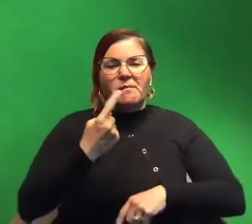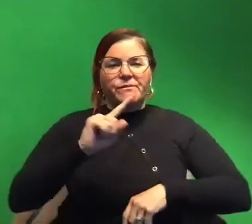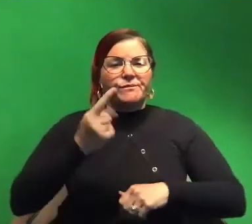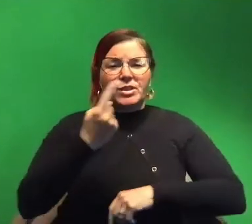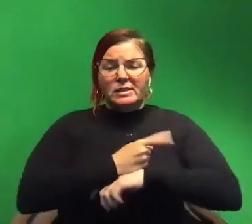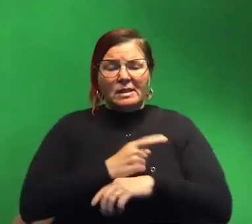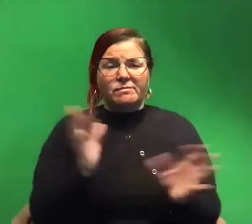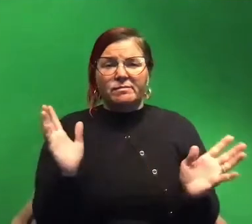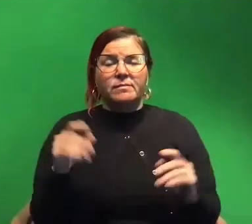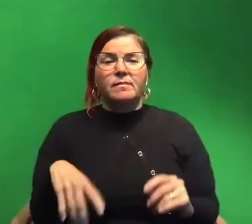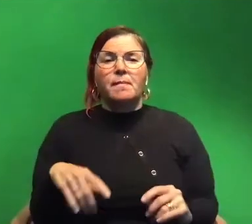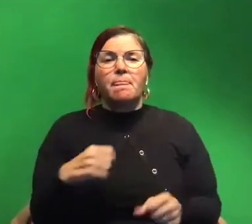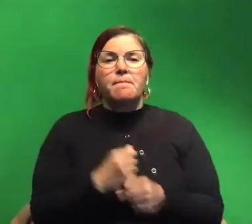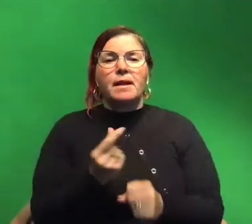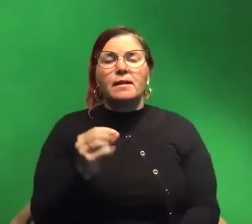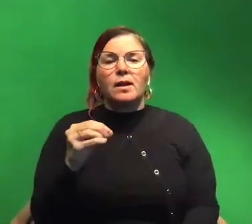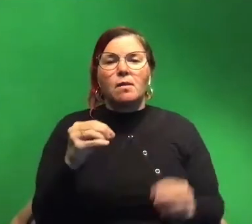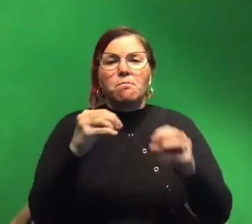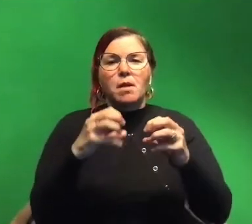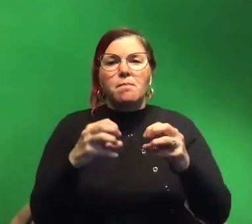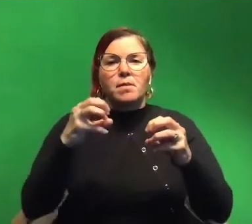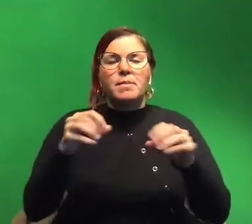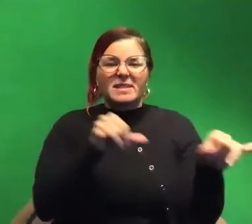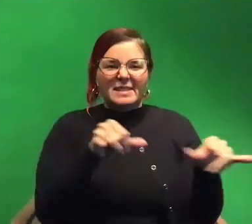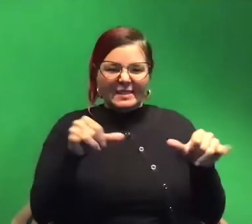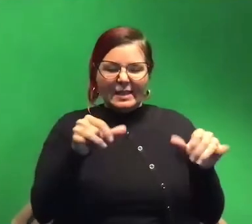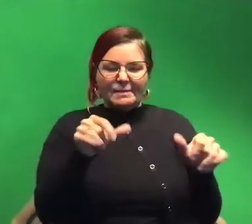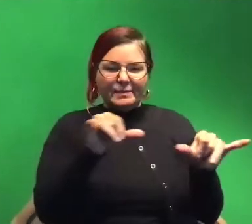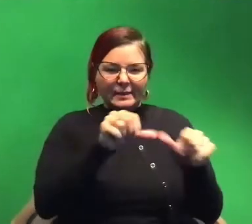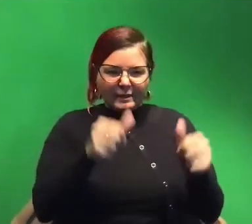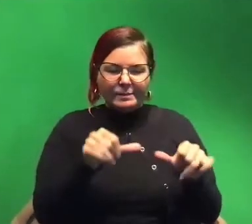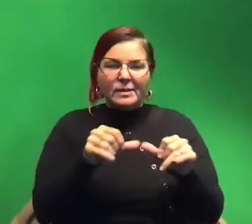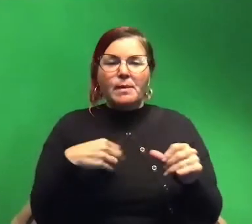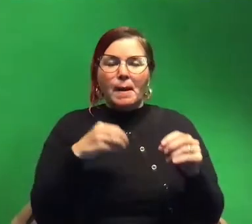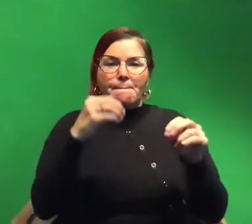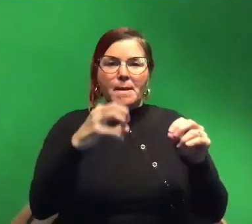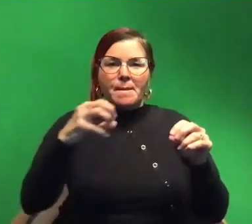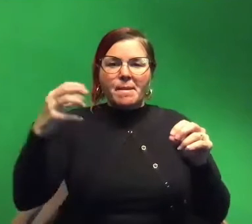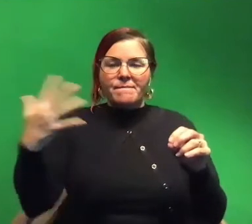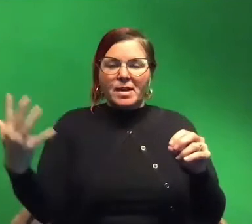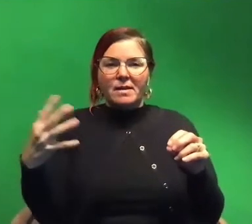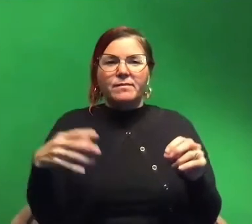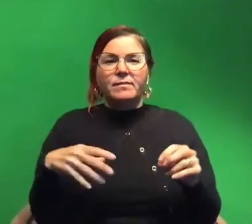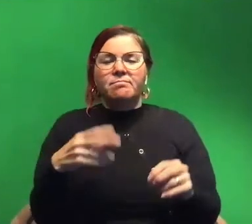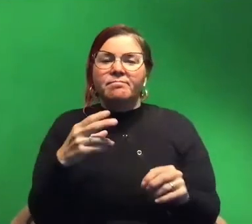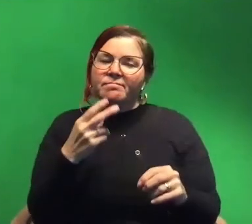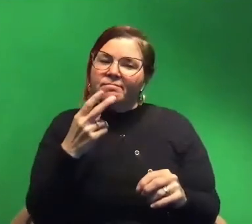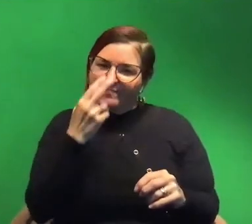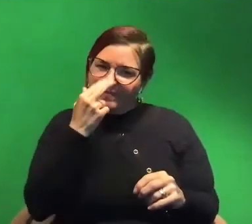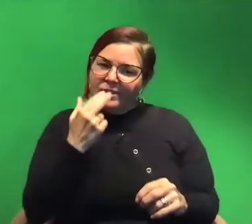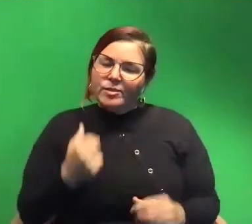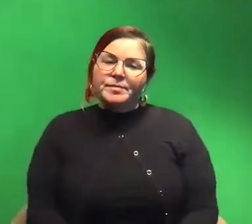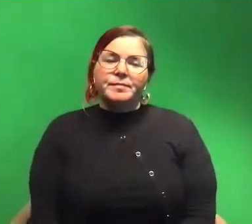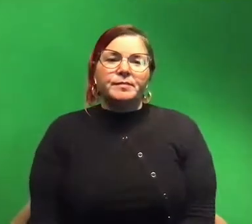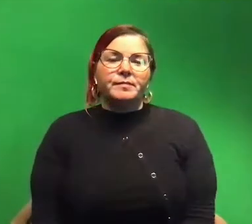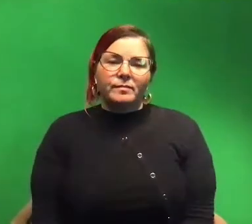make these little like blobs that are their size and shape and so they'll make like five little blobs in a row and it's it's very funny and cute. Um but